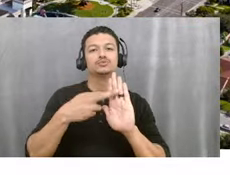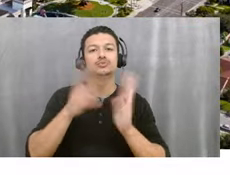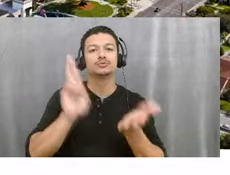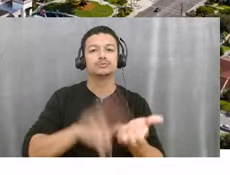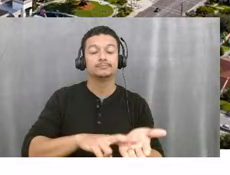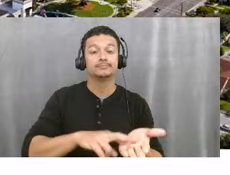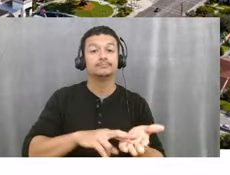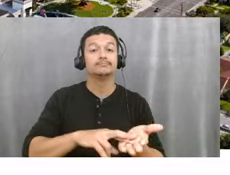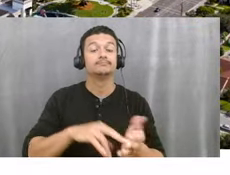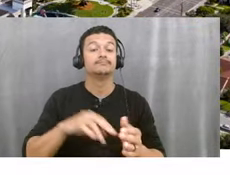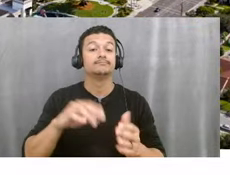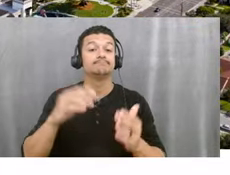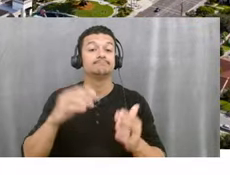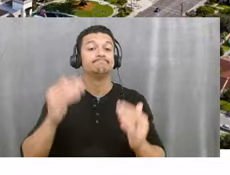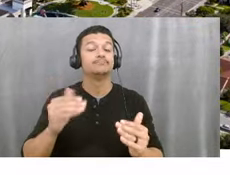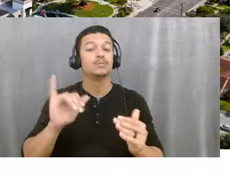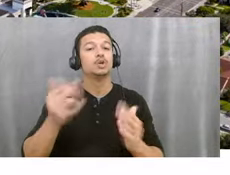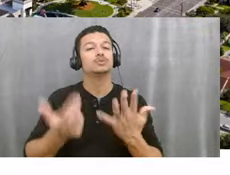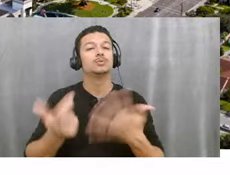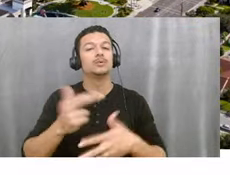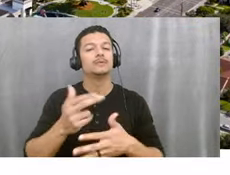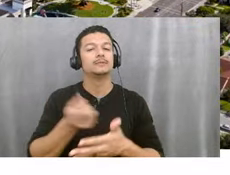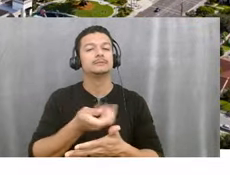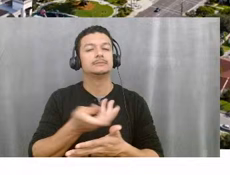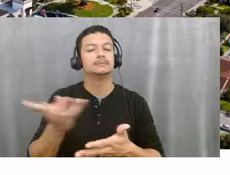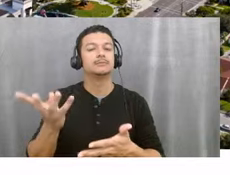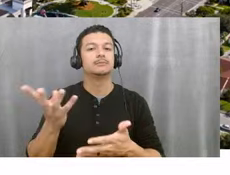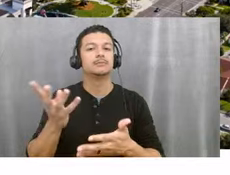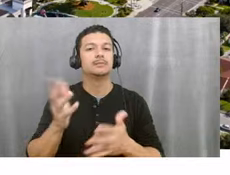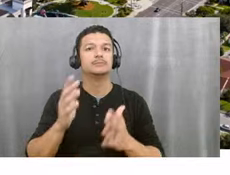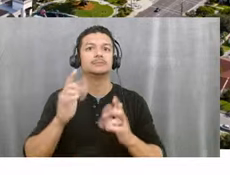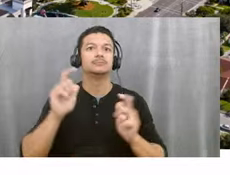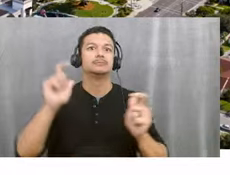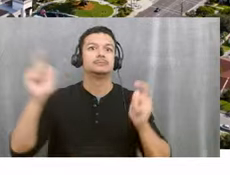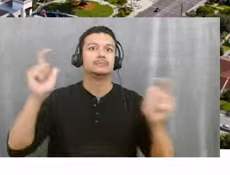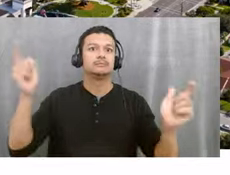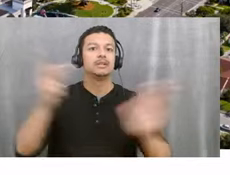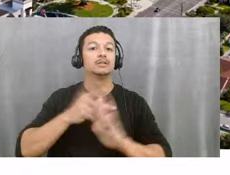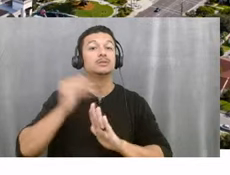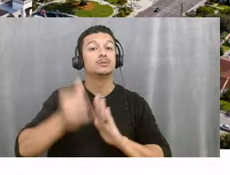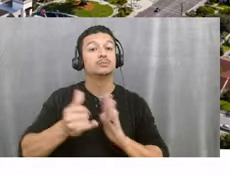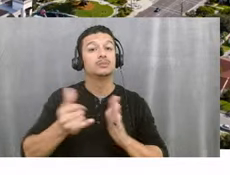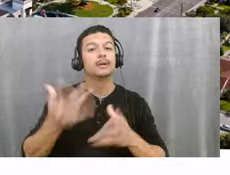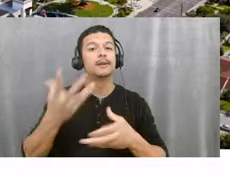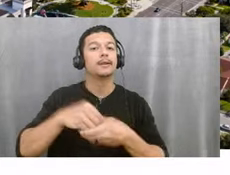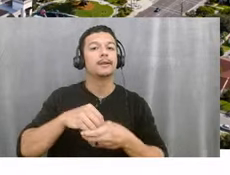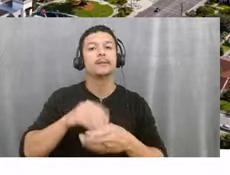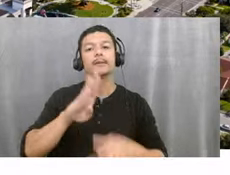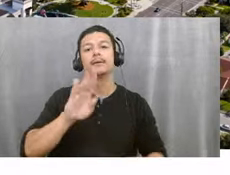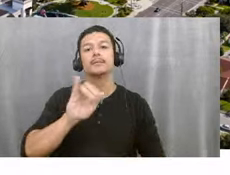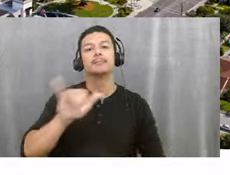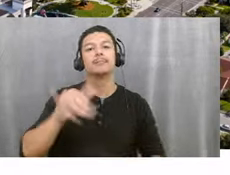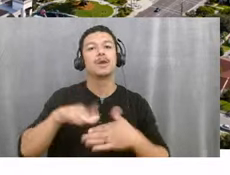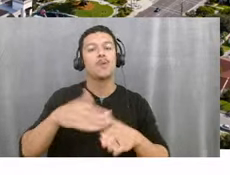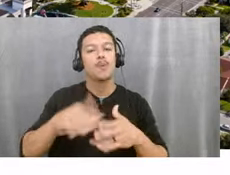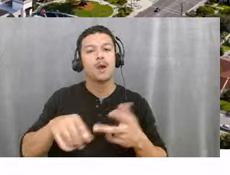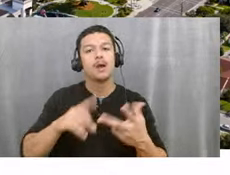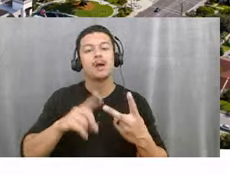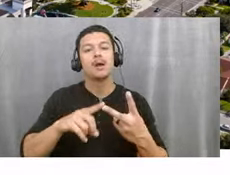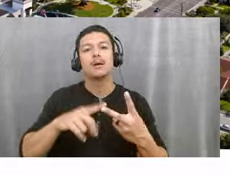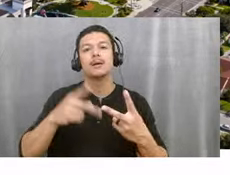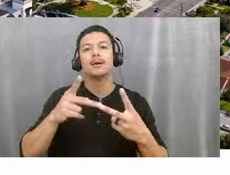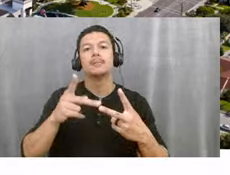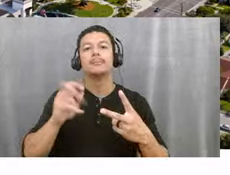And we've also reviewed several large scale projects, including BayWalk, mirror floor apartments, the Pierce Harbor K